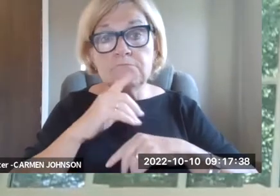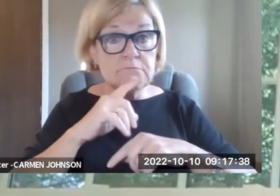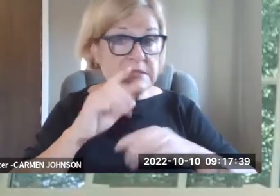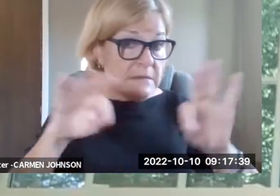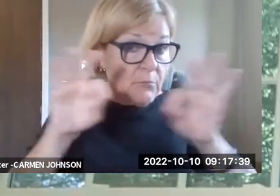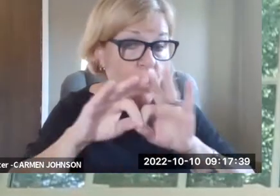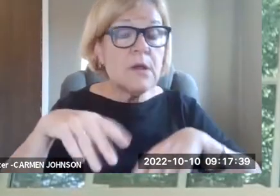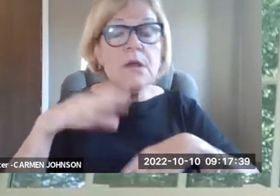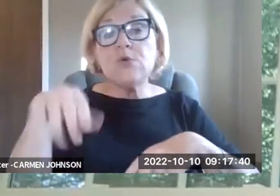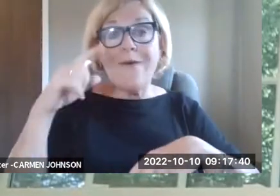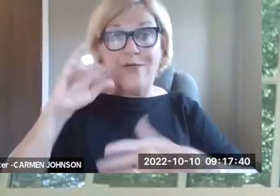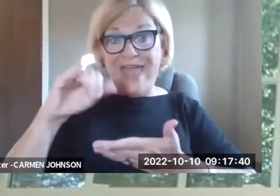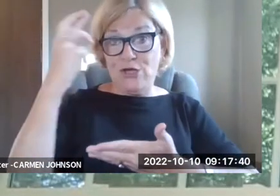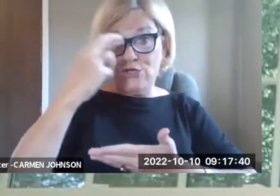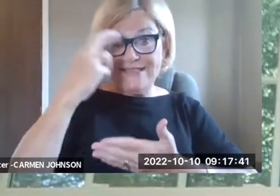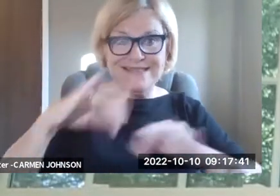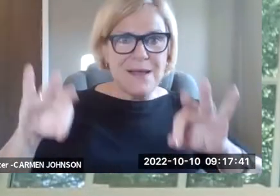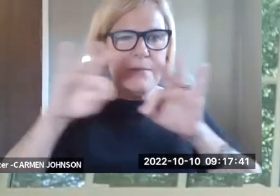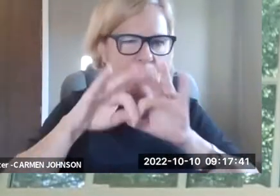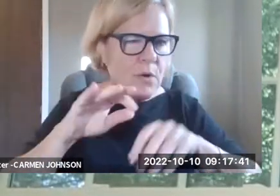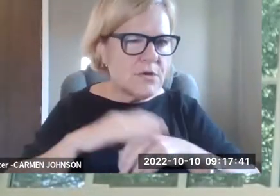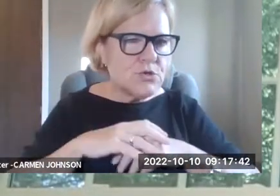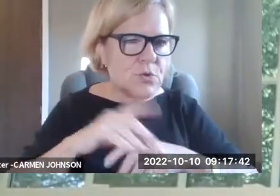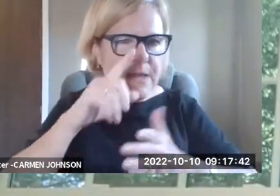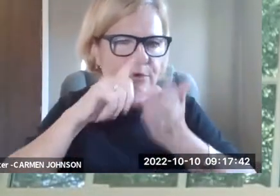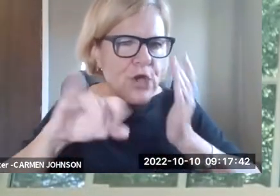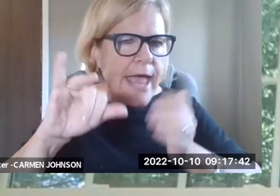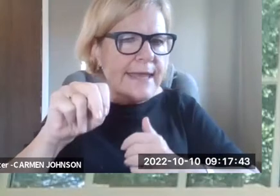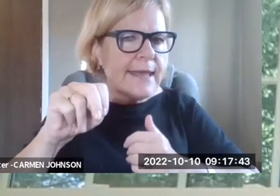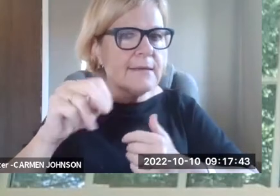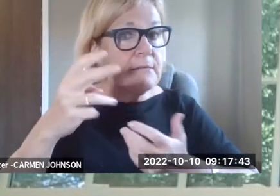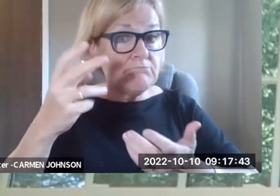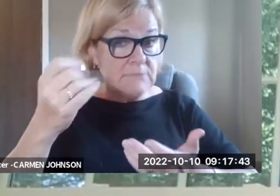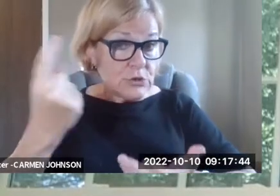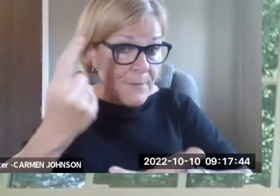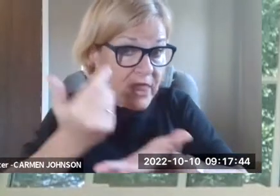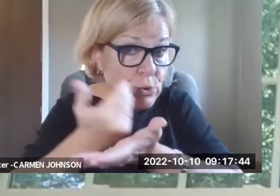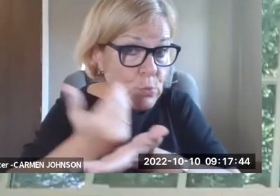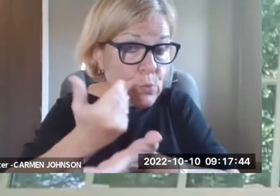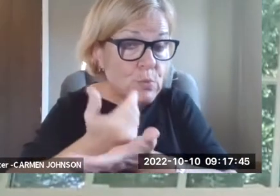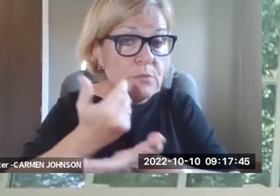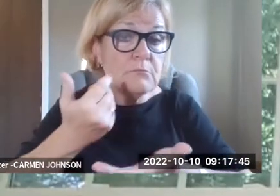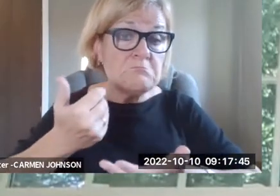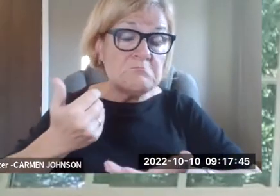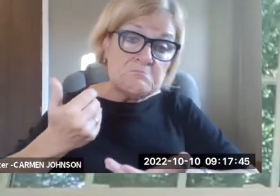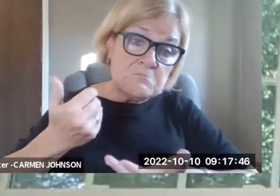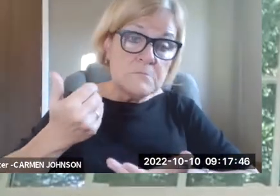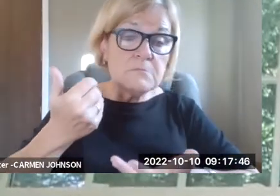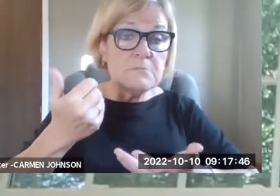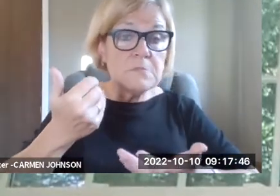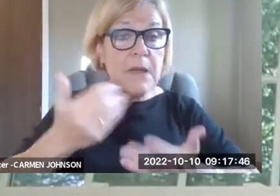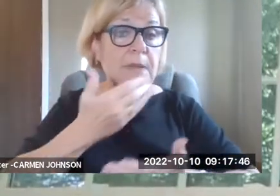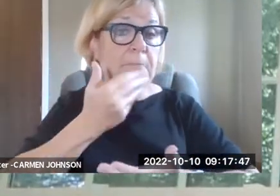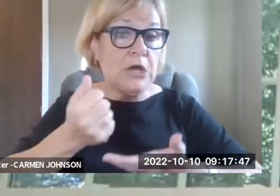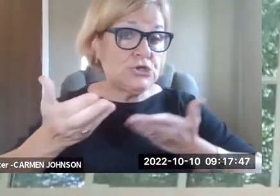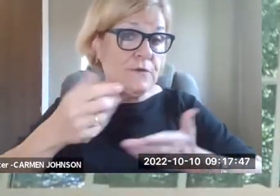facilitate communication in a better way for a particular person. Um, it's essential. So, so for that reason, it's essential to